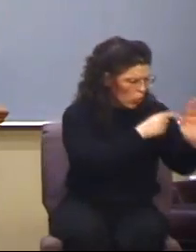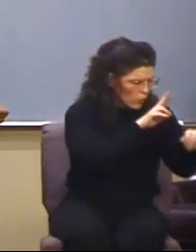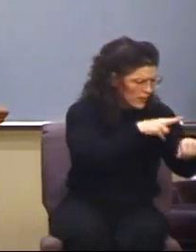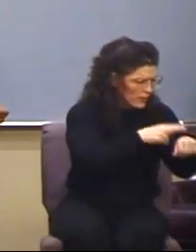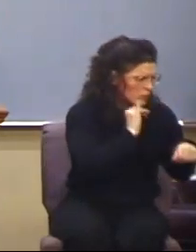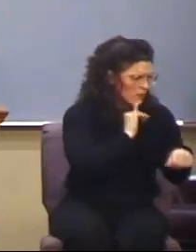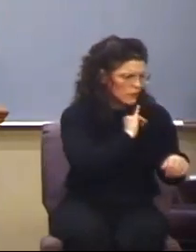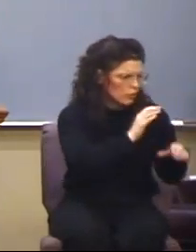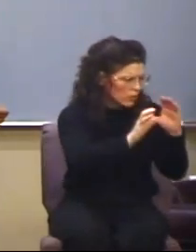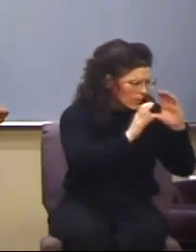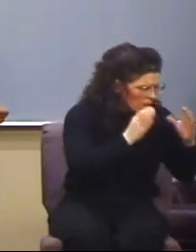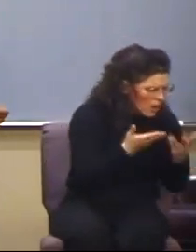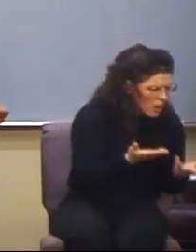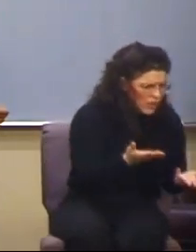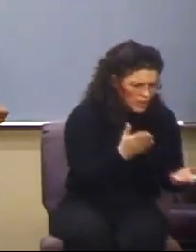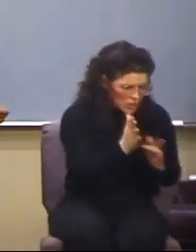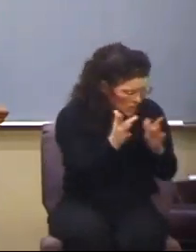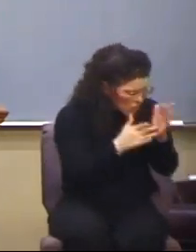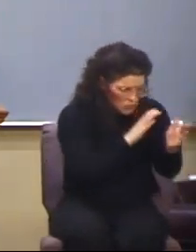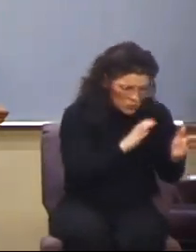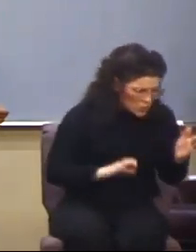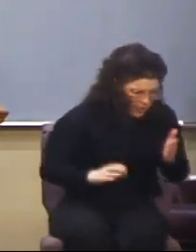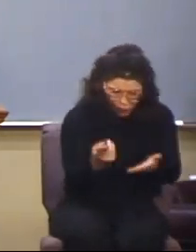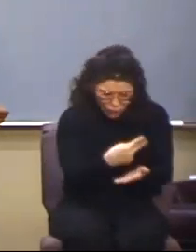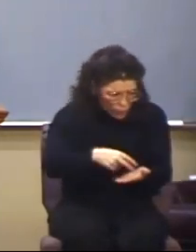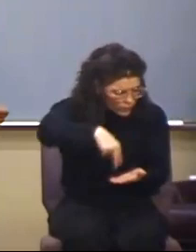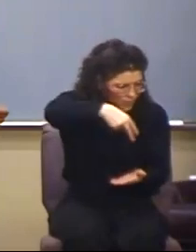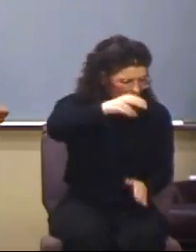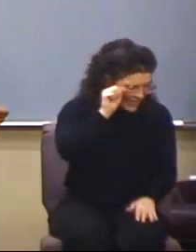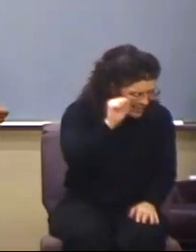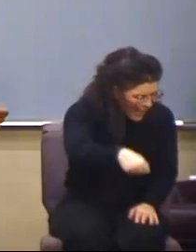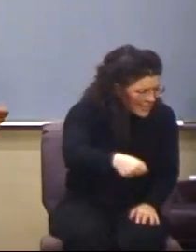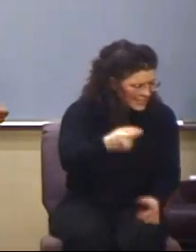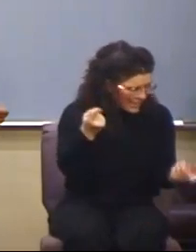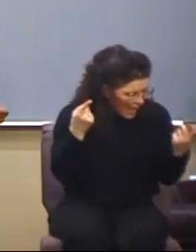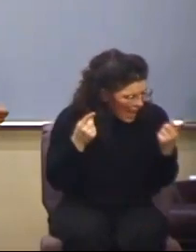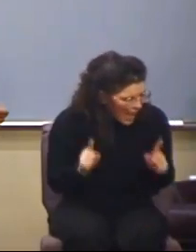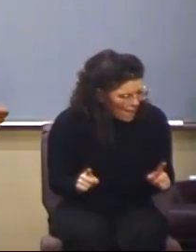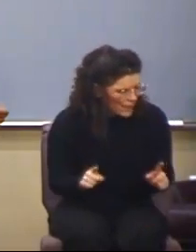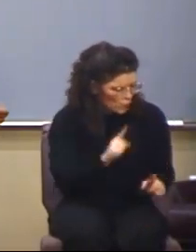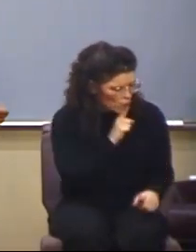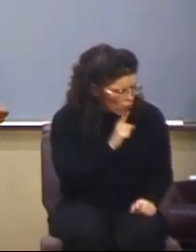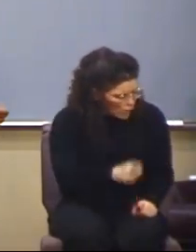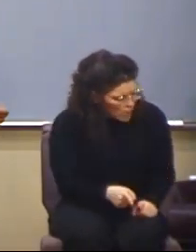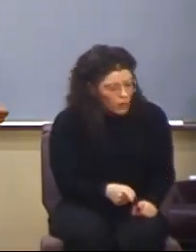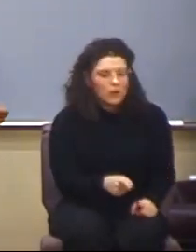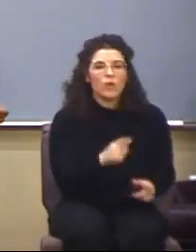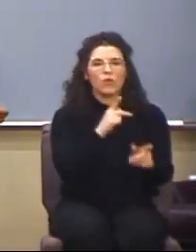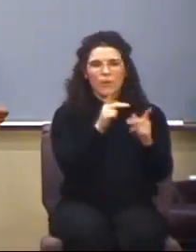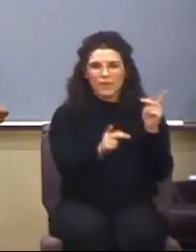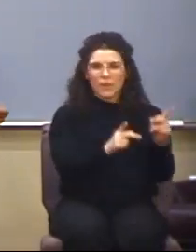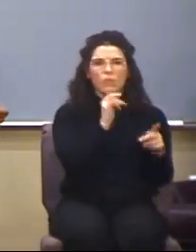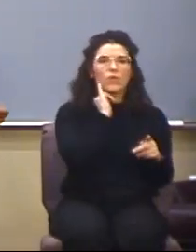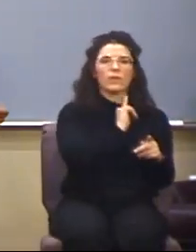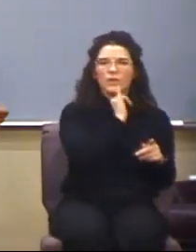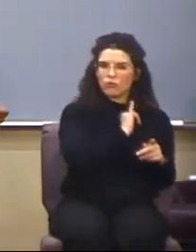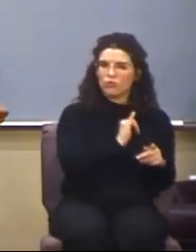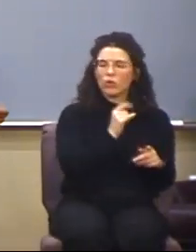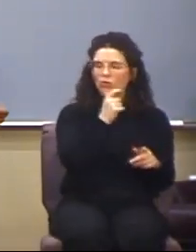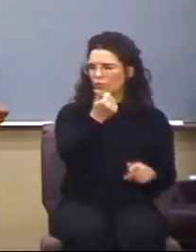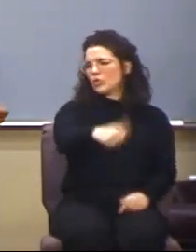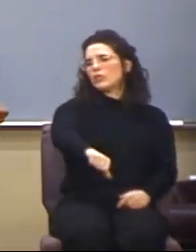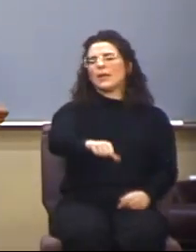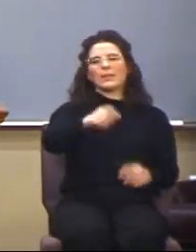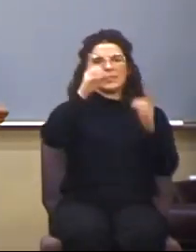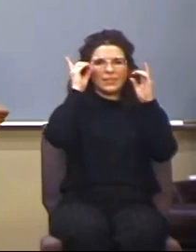Jesus rose from the dead. There are those who rejected the doctrine of resurrection.